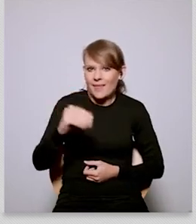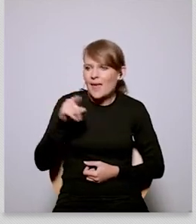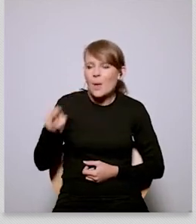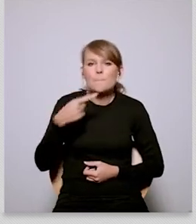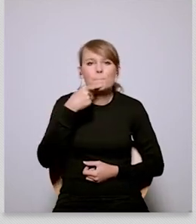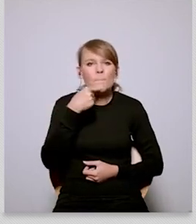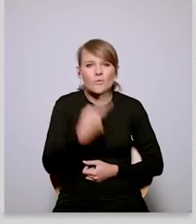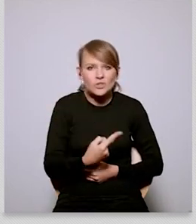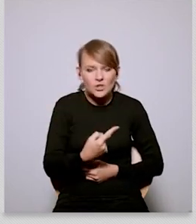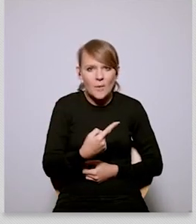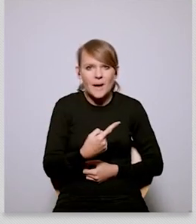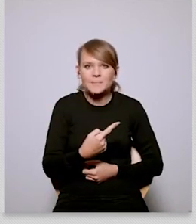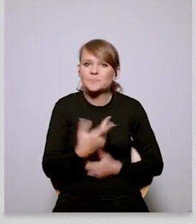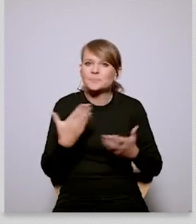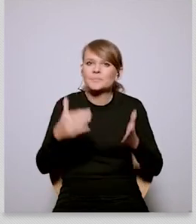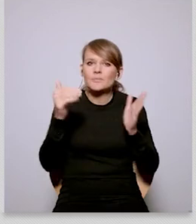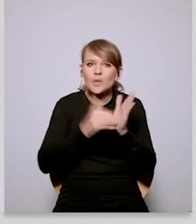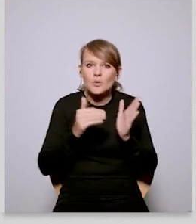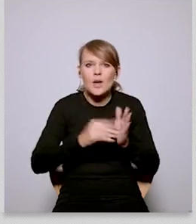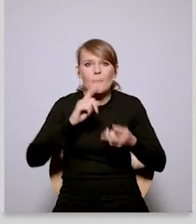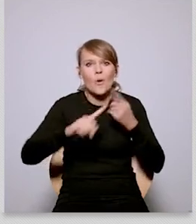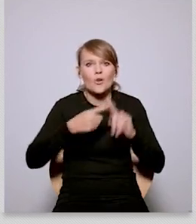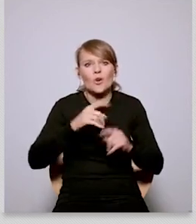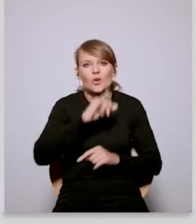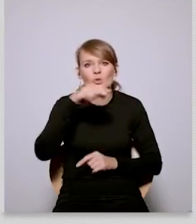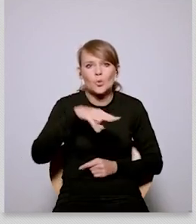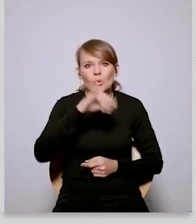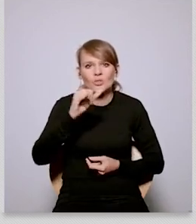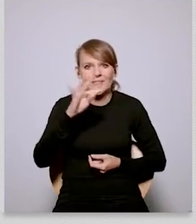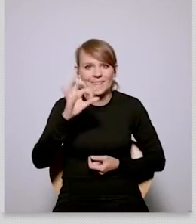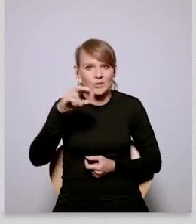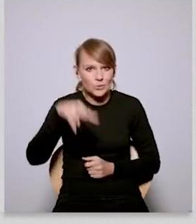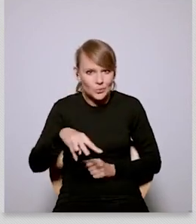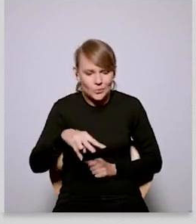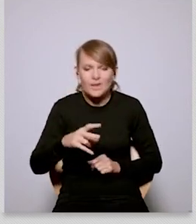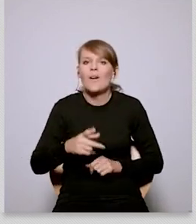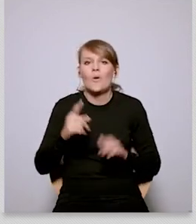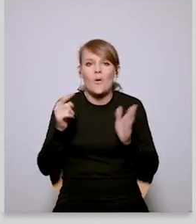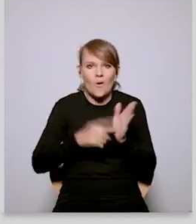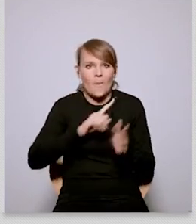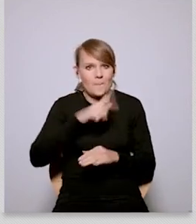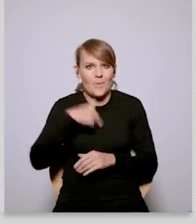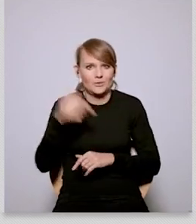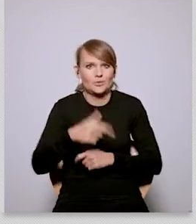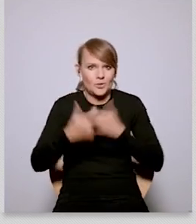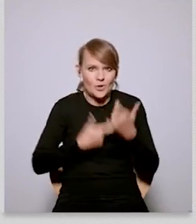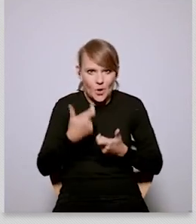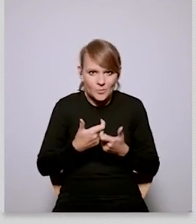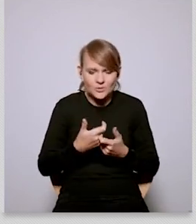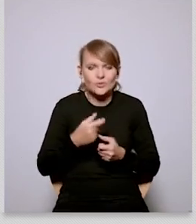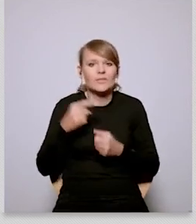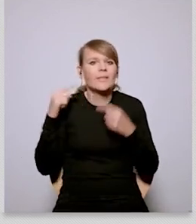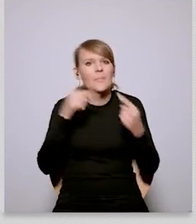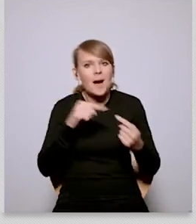this area and i think um that that is precisely what we need to be doing around um the climate debate it seems to me that the kind of